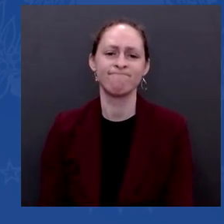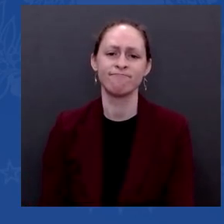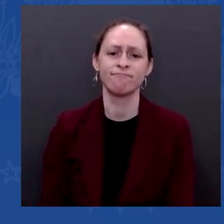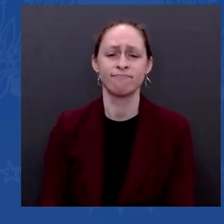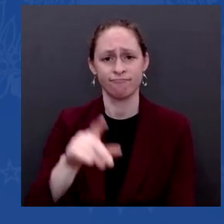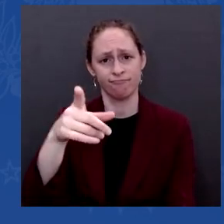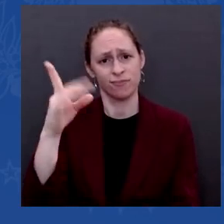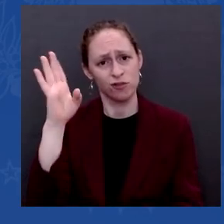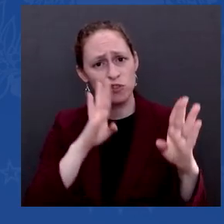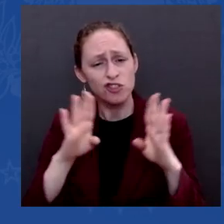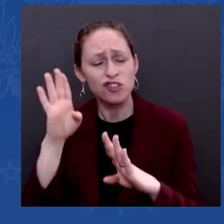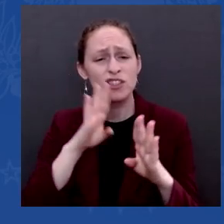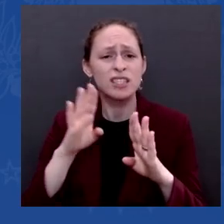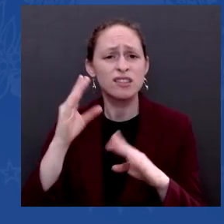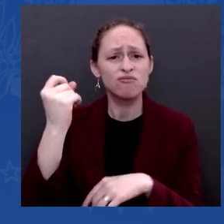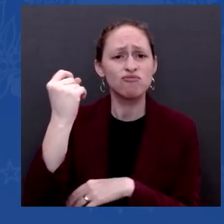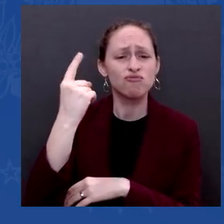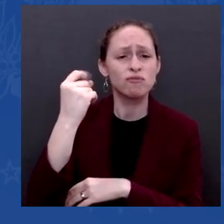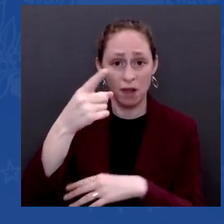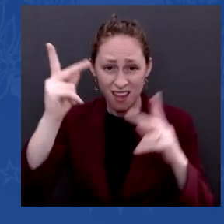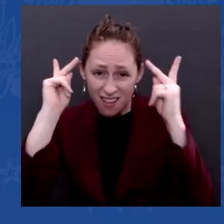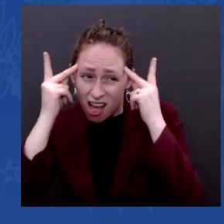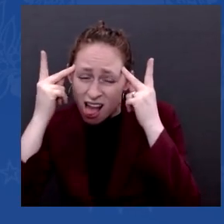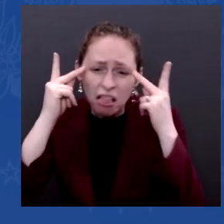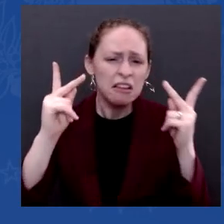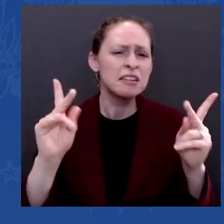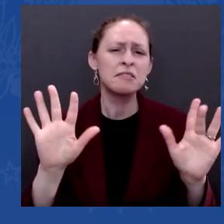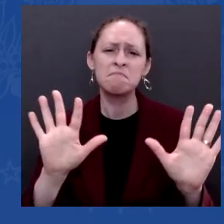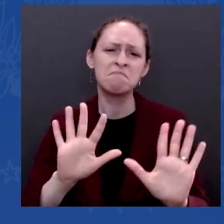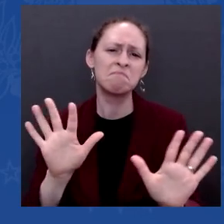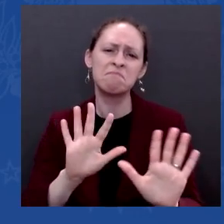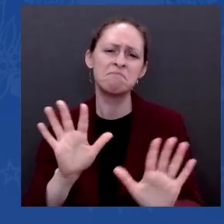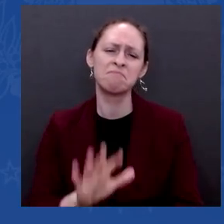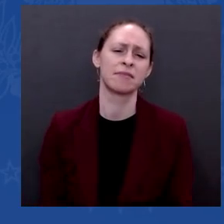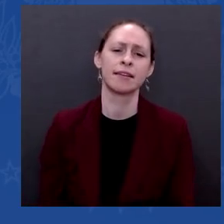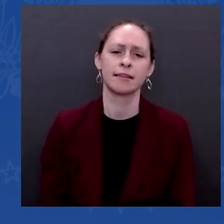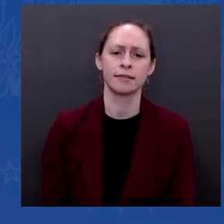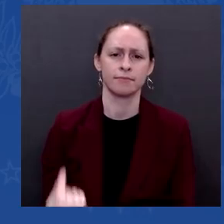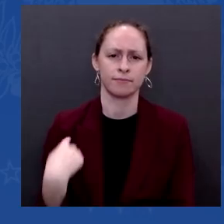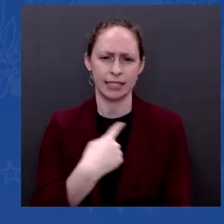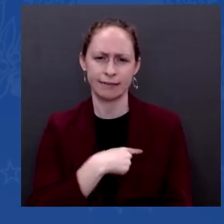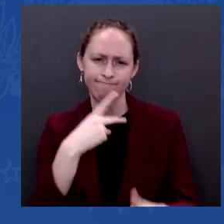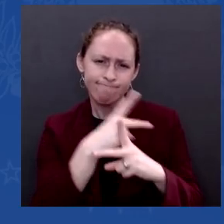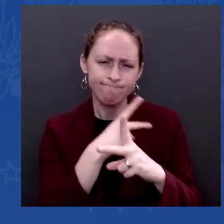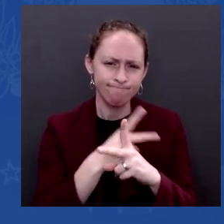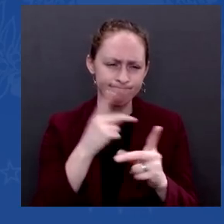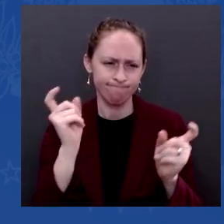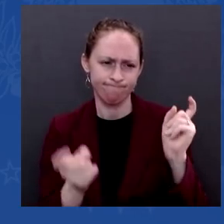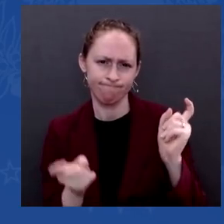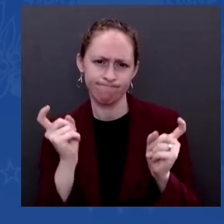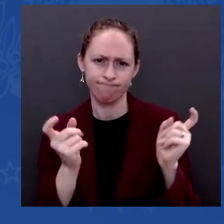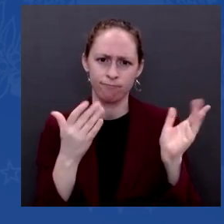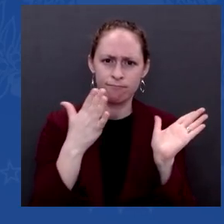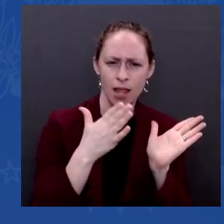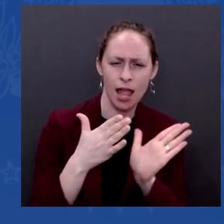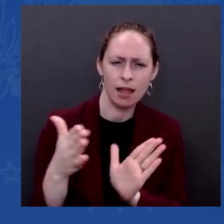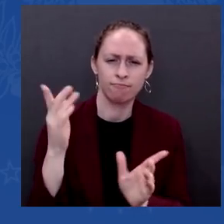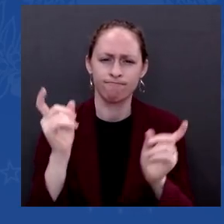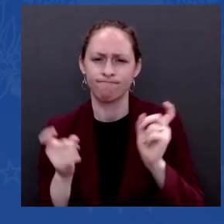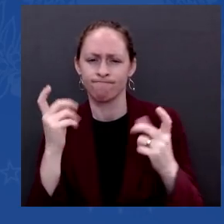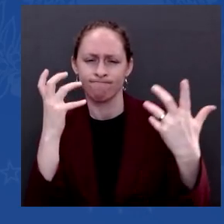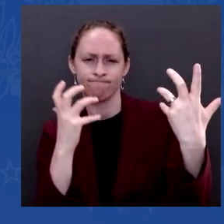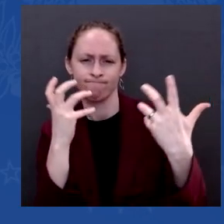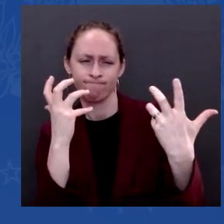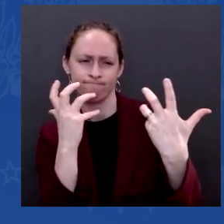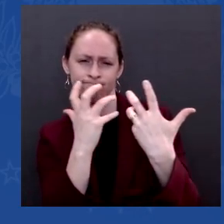learning and adapting as fast as we can, and preparing for a future beyond the pandemic. All I know that after almost two